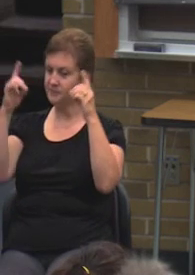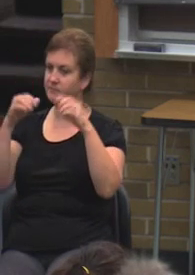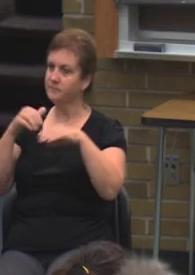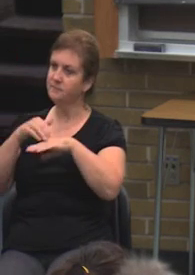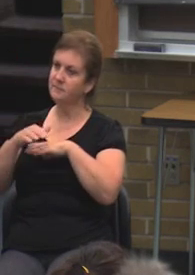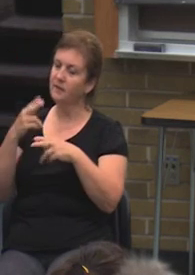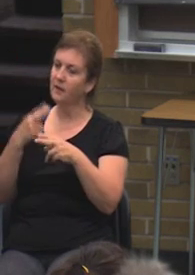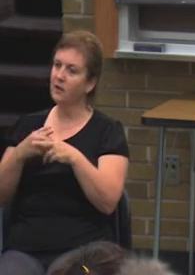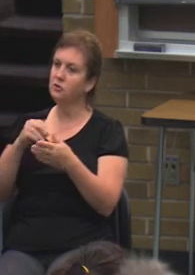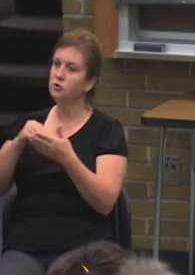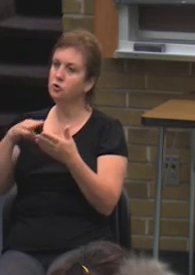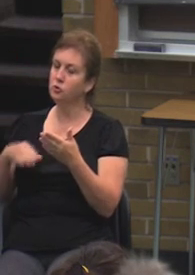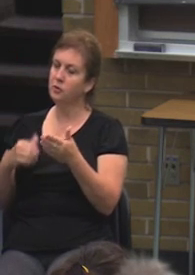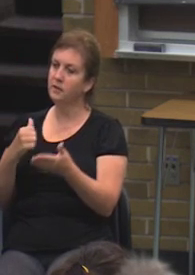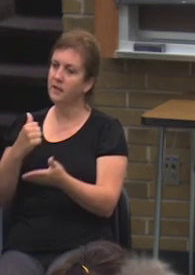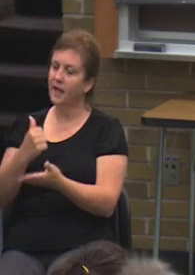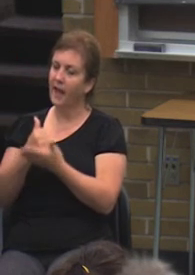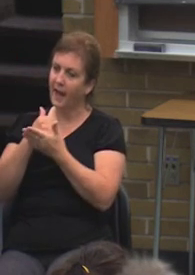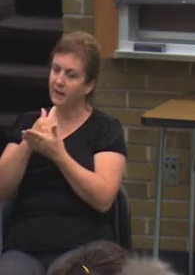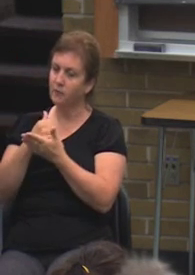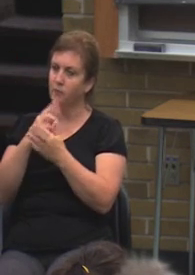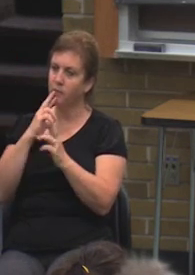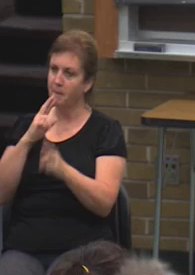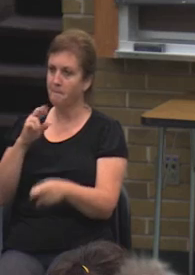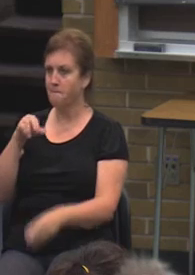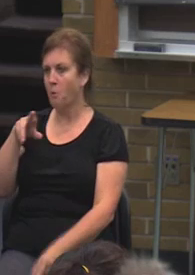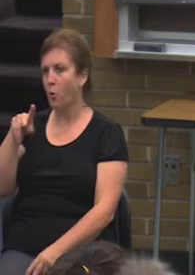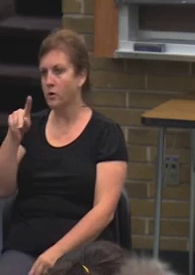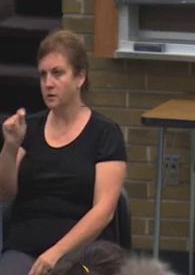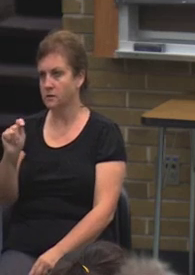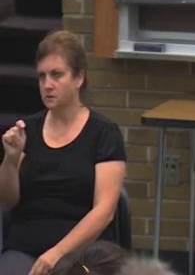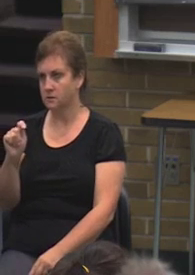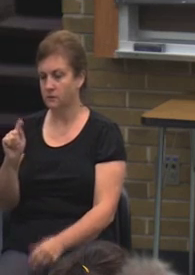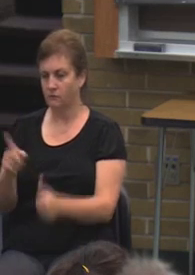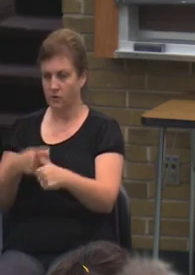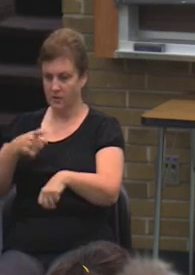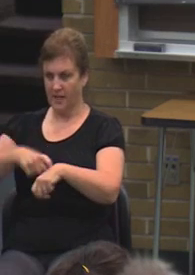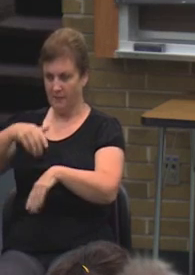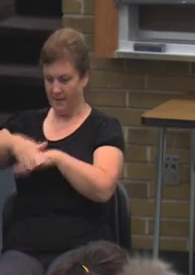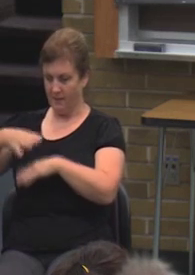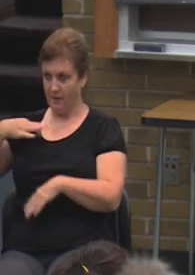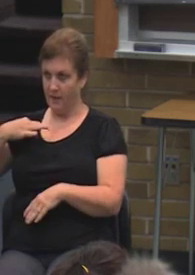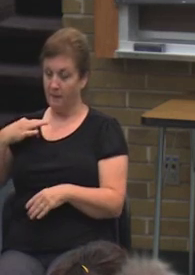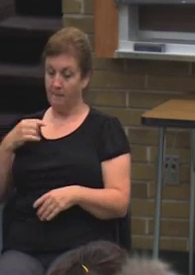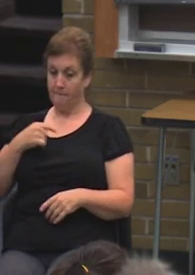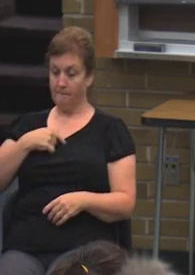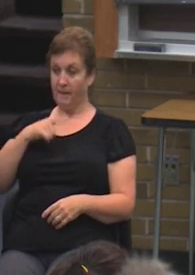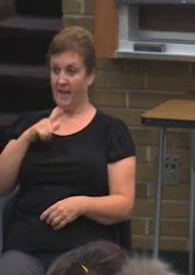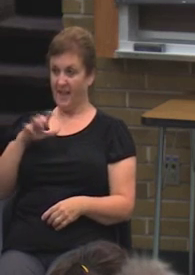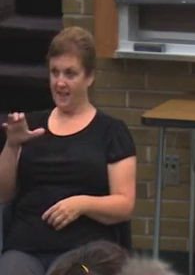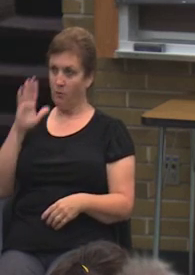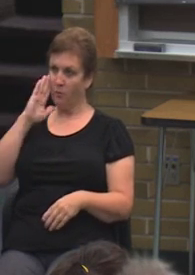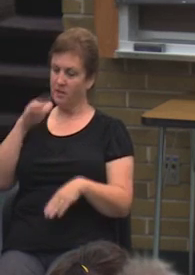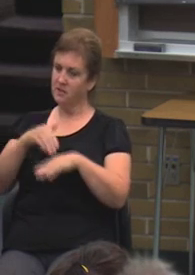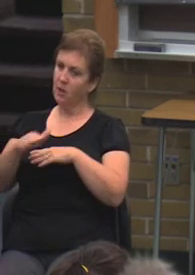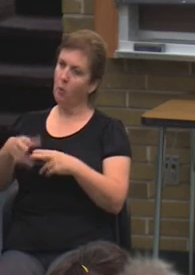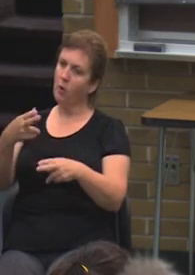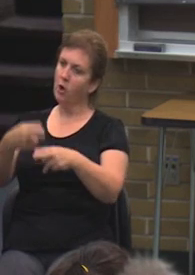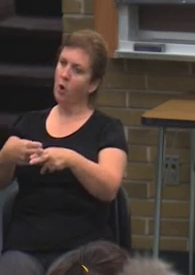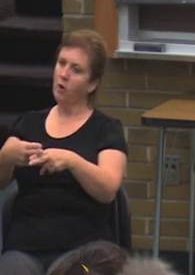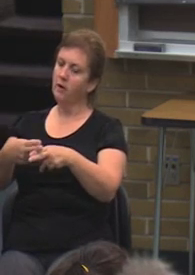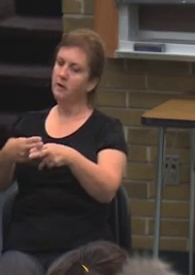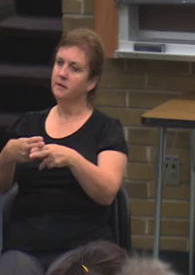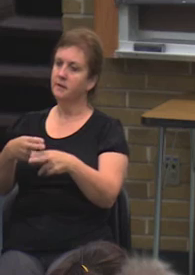call a student aid report when you initially submit your FAFSA application. We, as a college or institution, will send you what we call